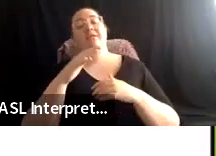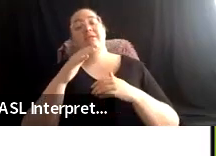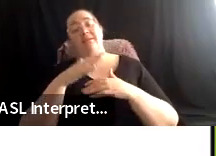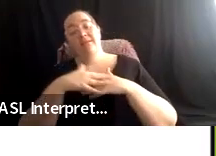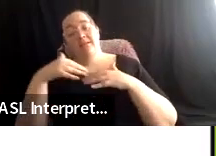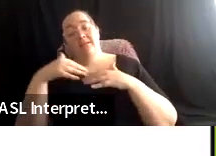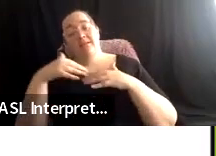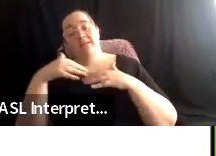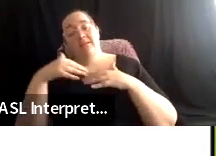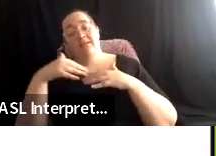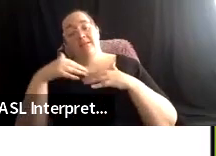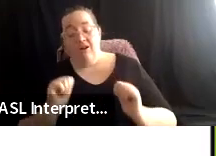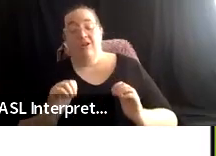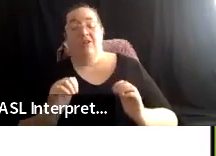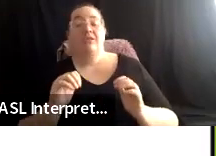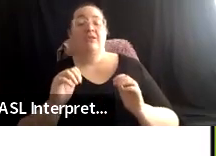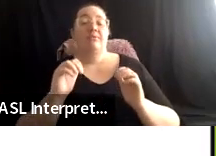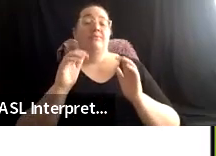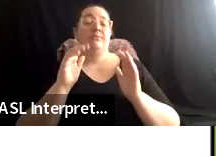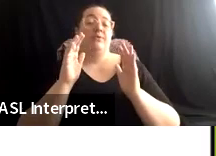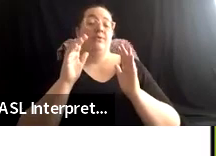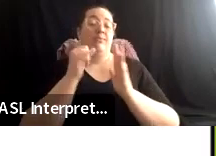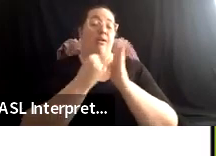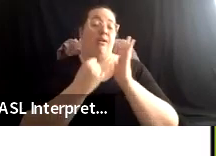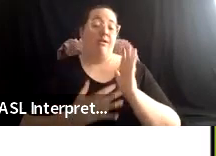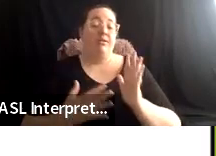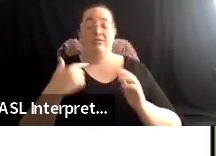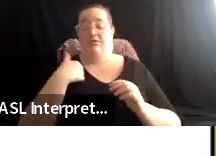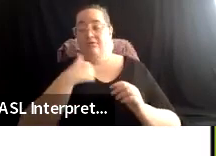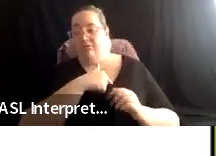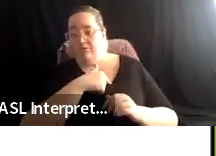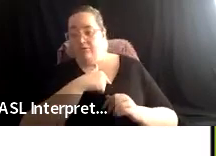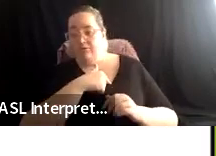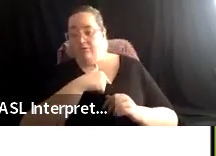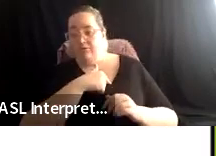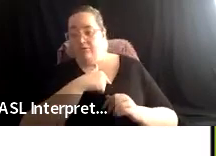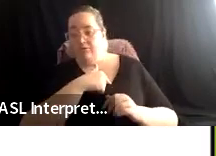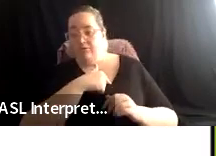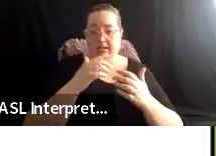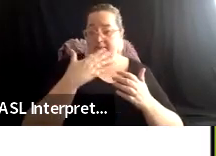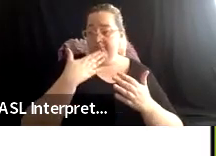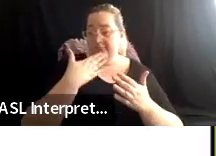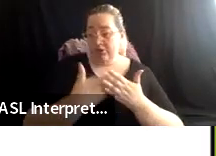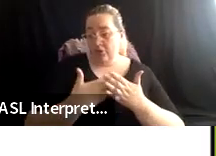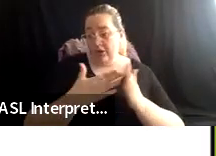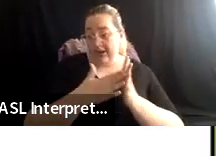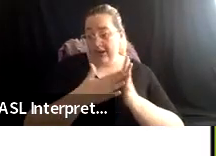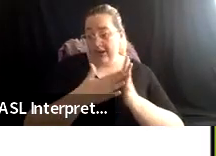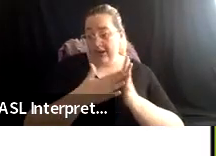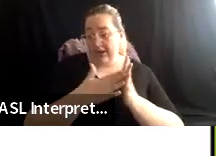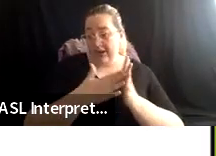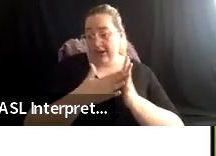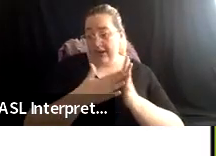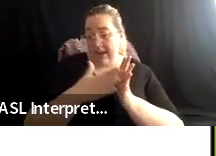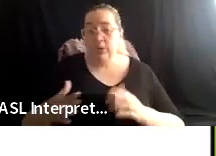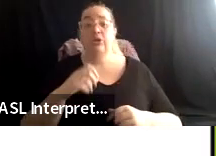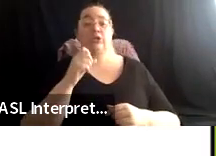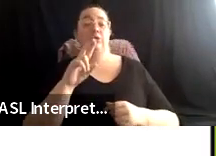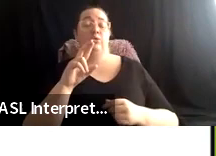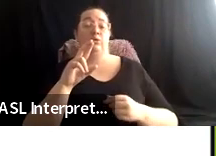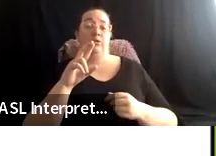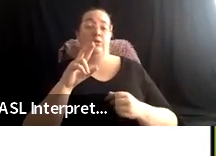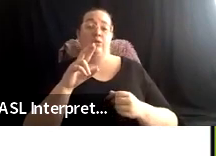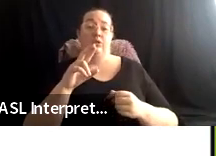Do we provide a border, a protective space? Do we serve as, as like a, a translator or ambassador,